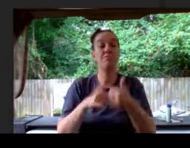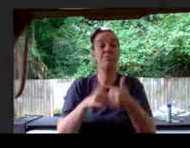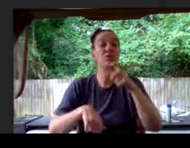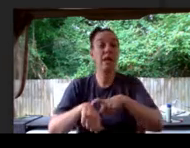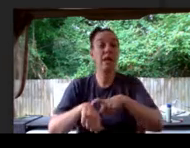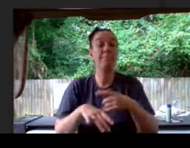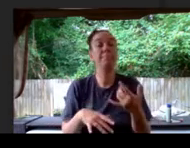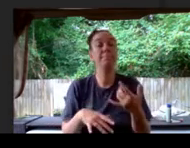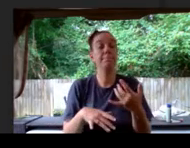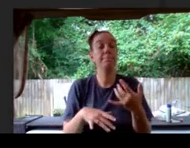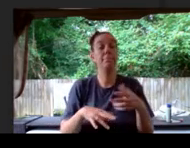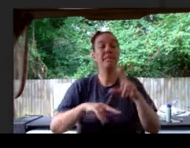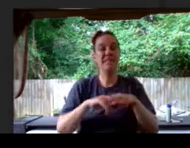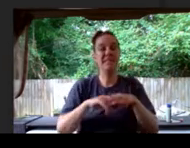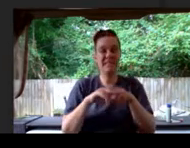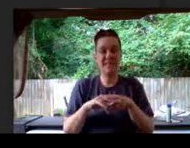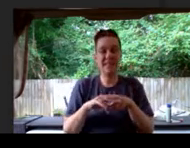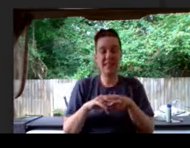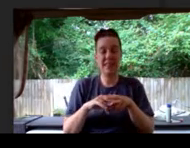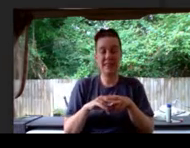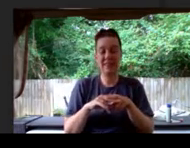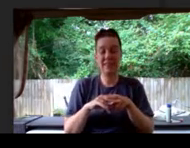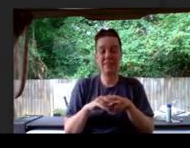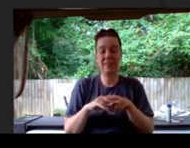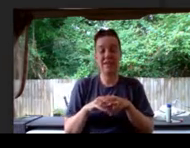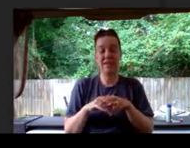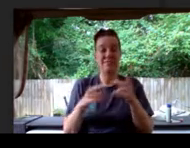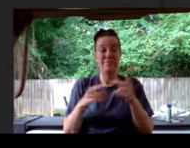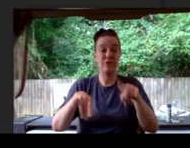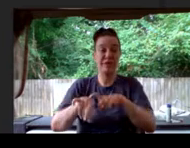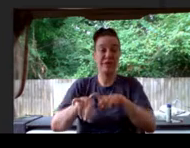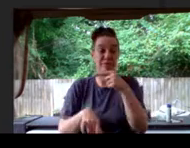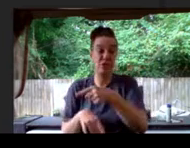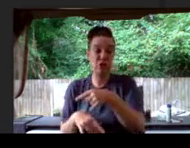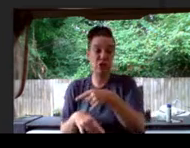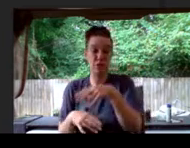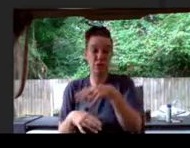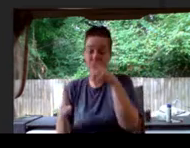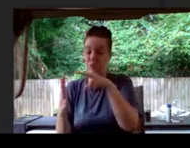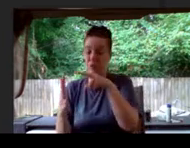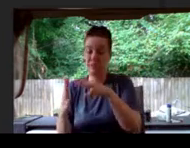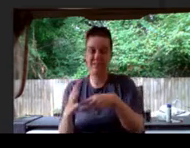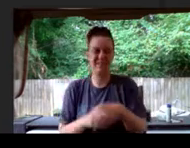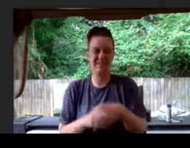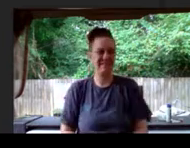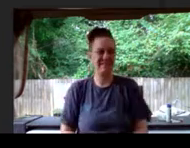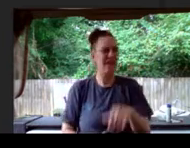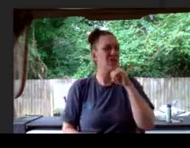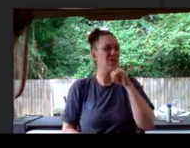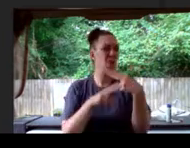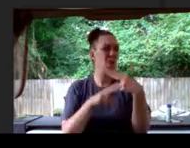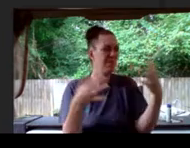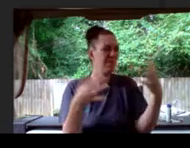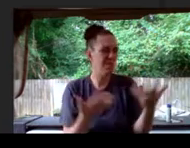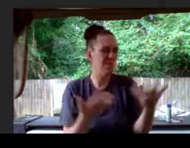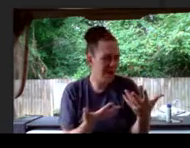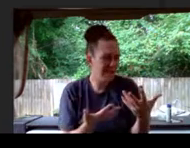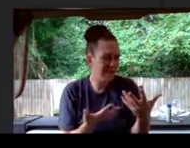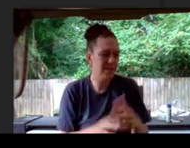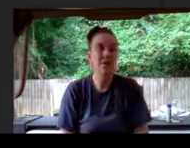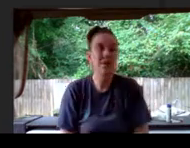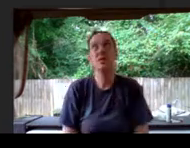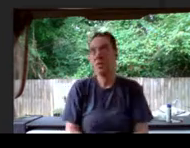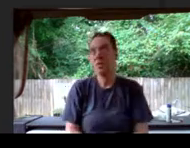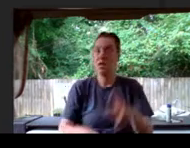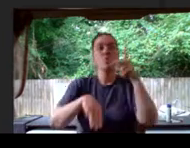Don't call him what, said Stuart. Principle Invincible. But